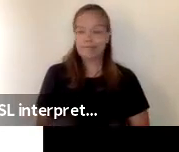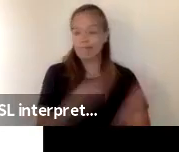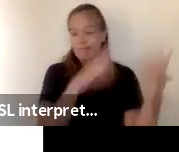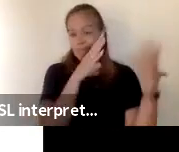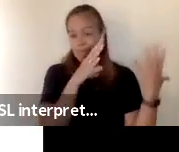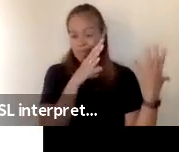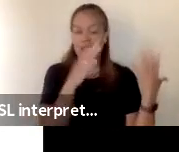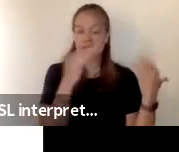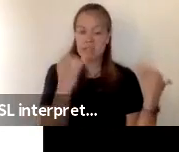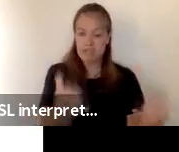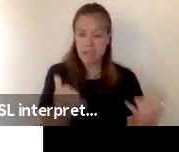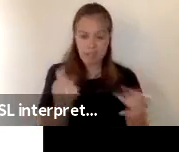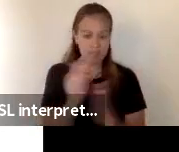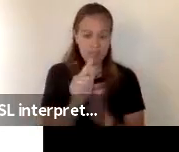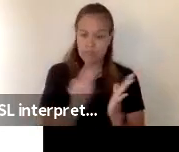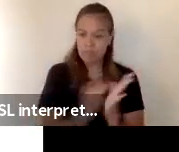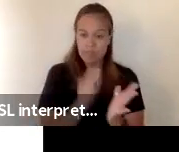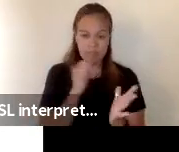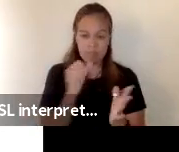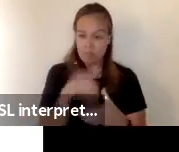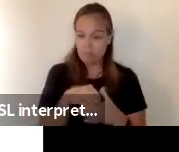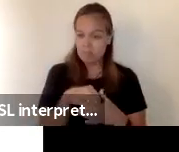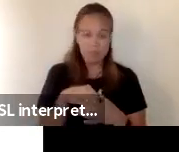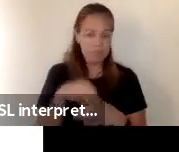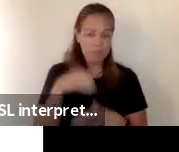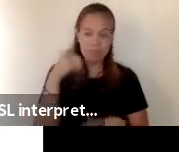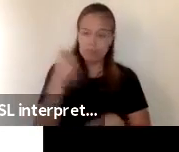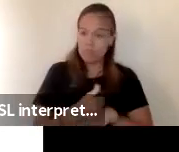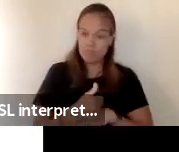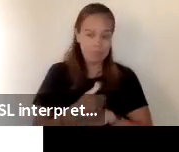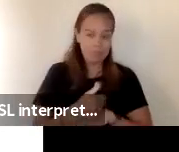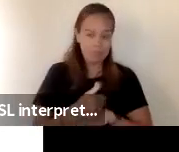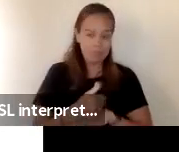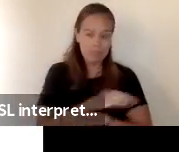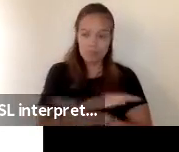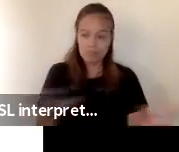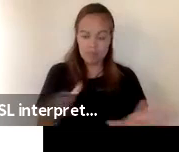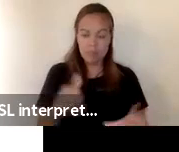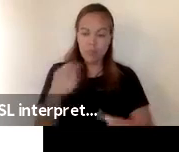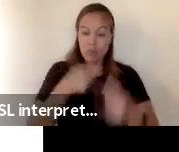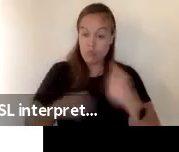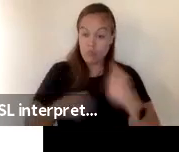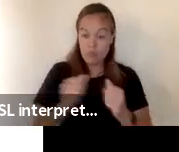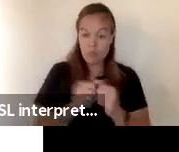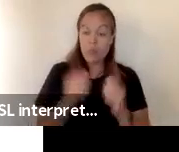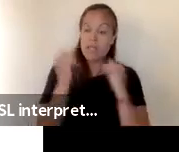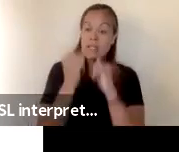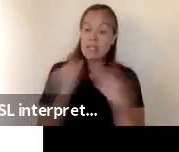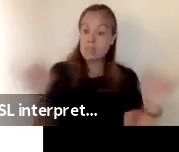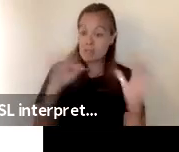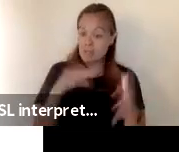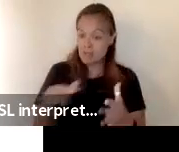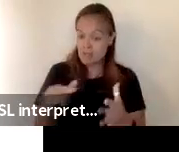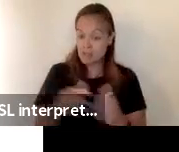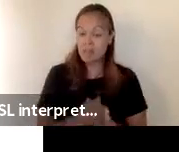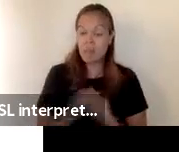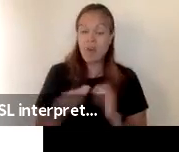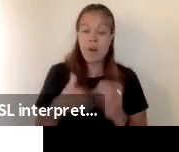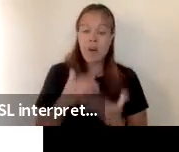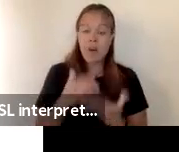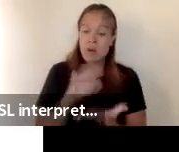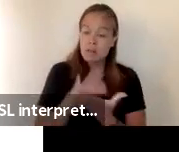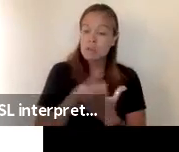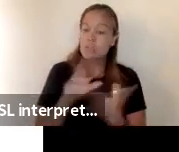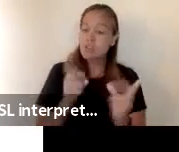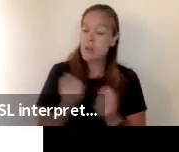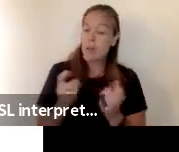and that law no longer is in place what has been it has been replaced with the independent study and all schools and districts